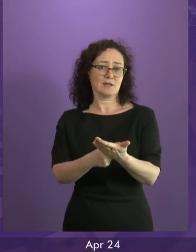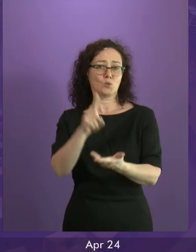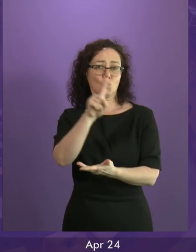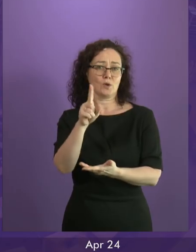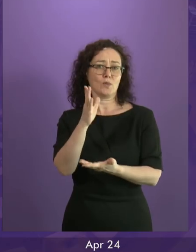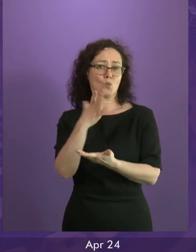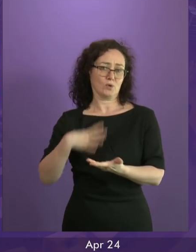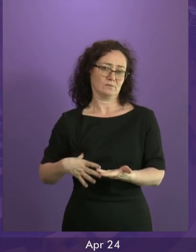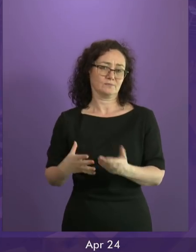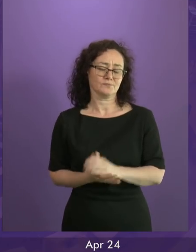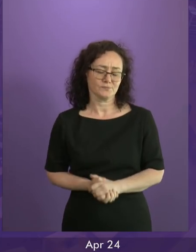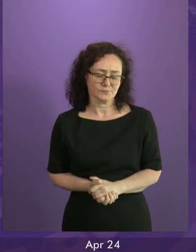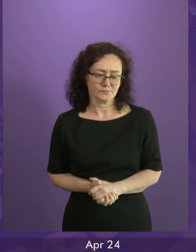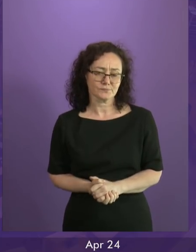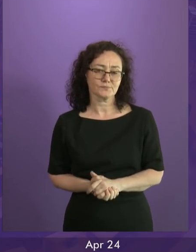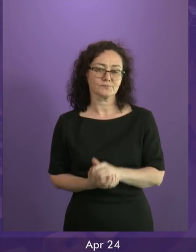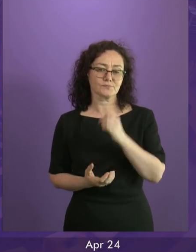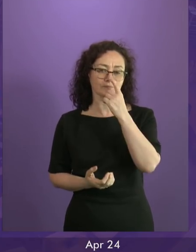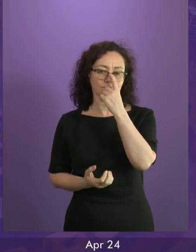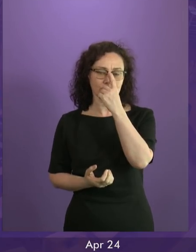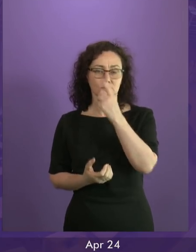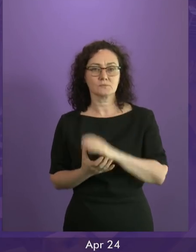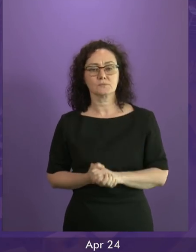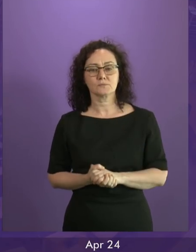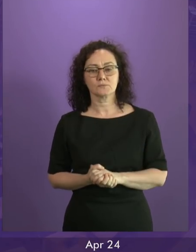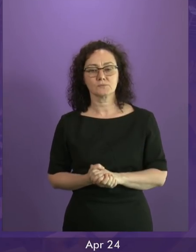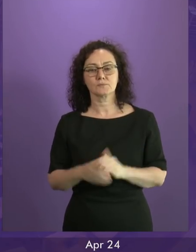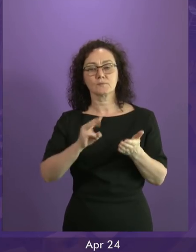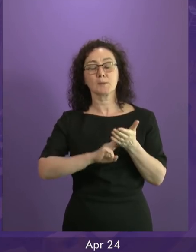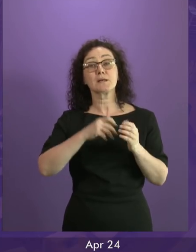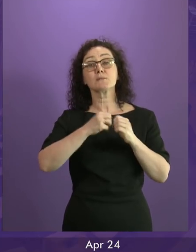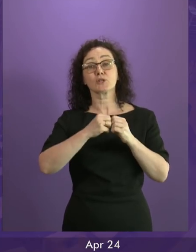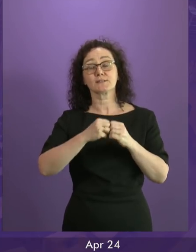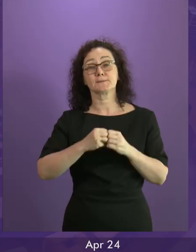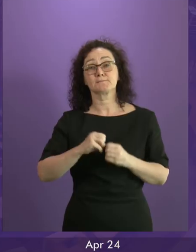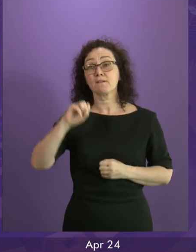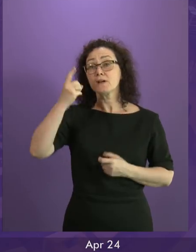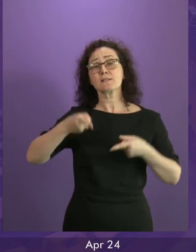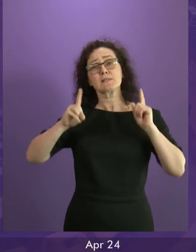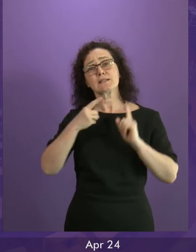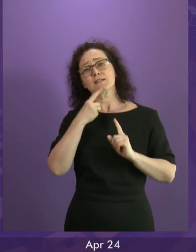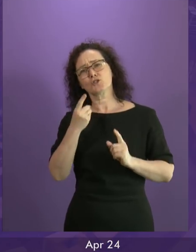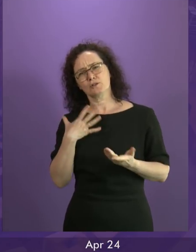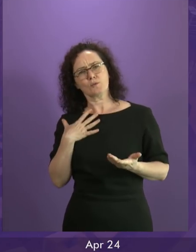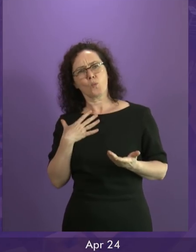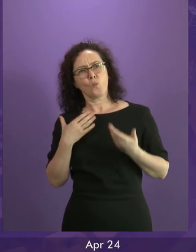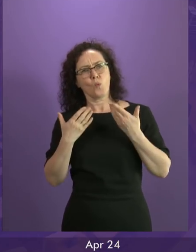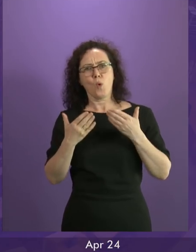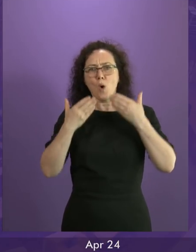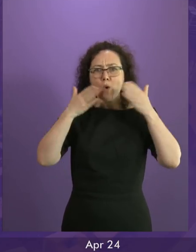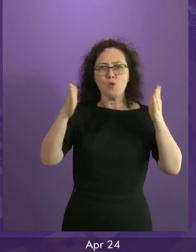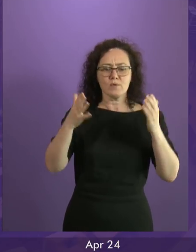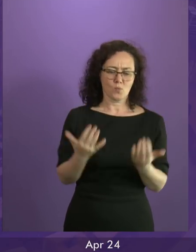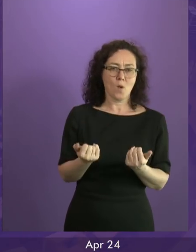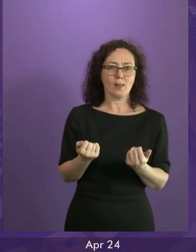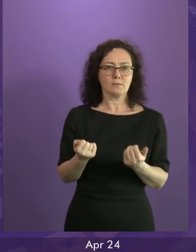Briggs to be filled by Ian Gray. Thank you, signing officer. The First Minister has said she's open-minded and looking to build consensus and agreement. Now, if